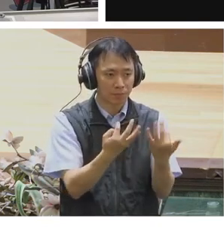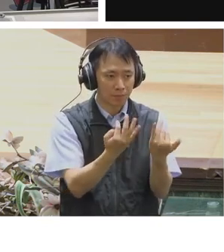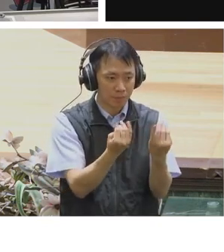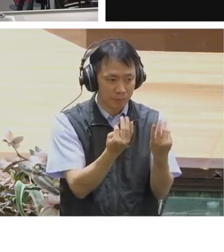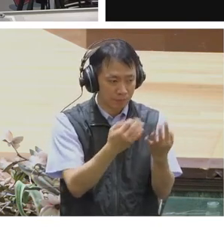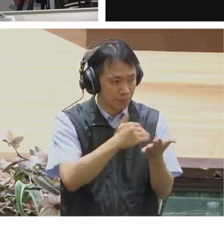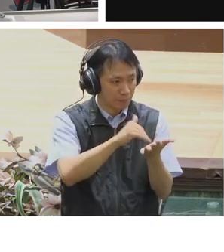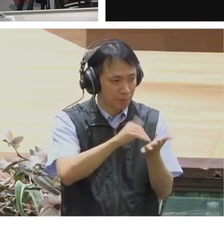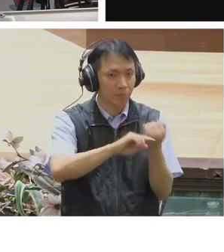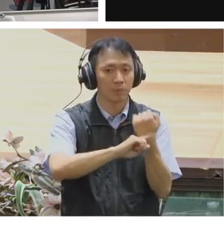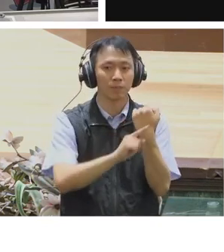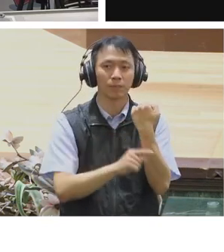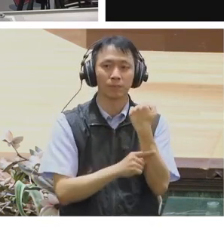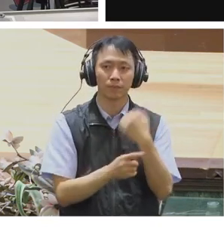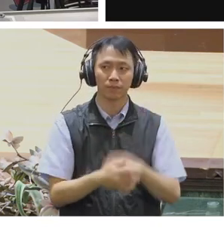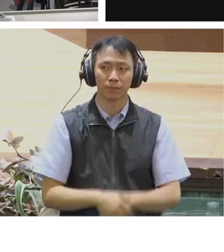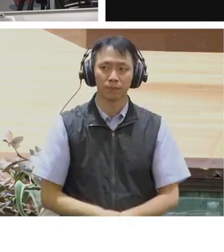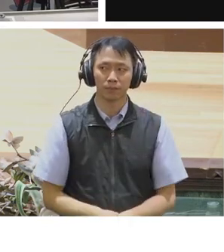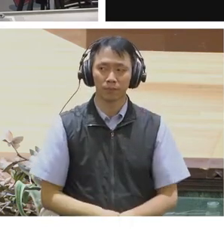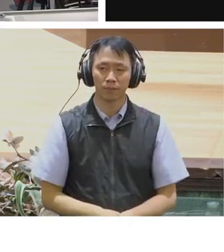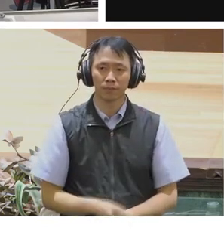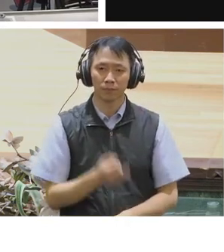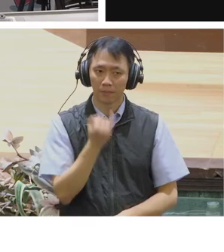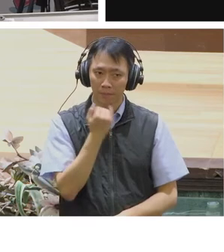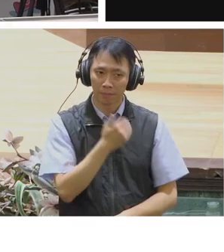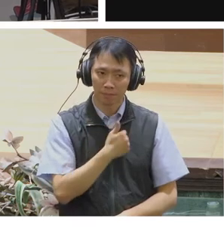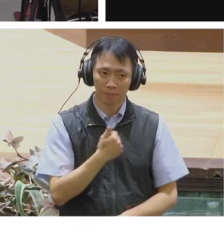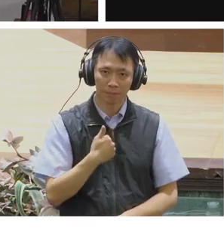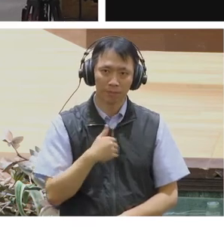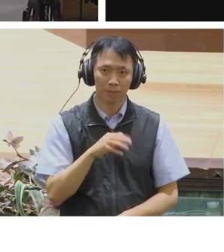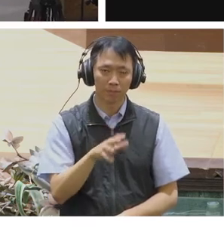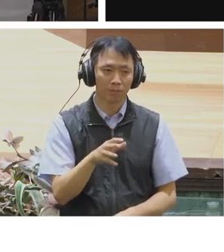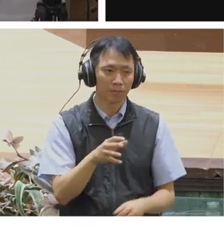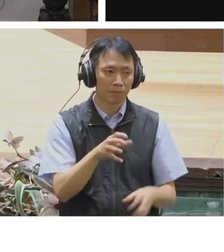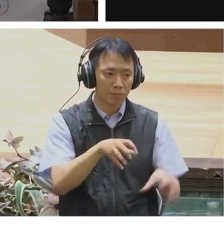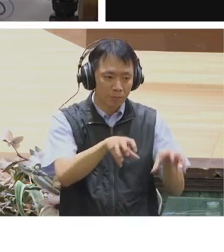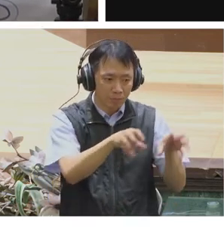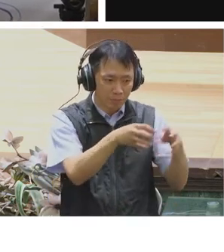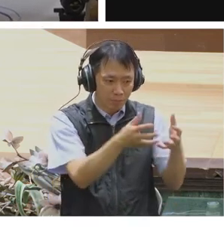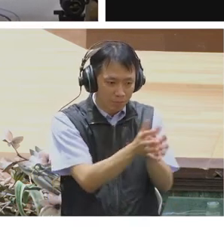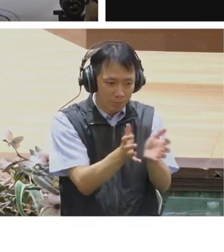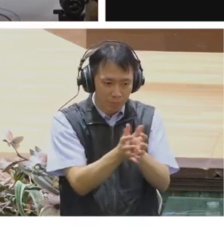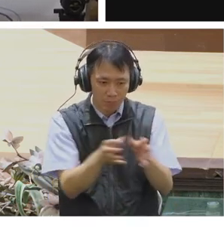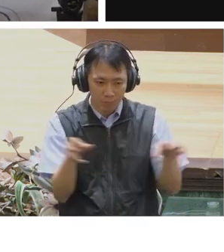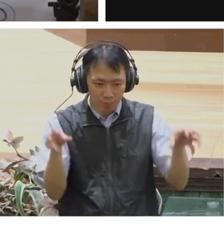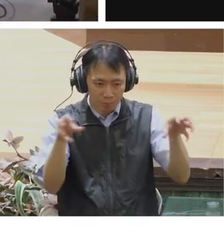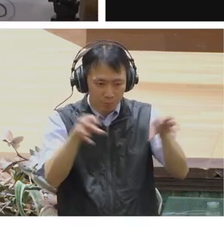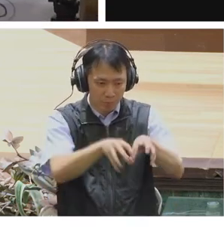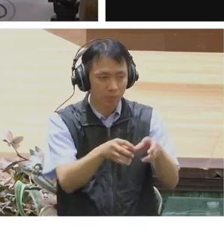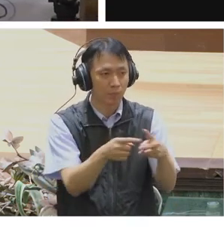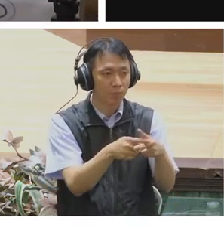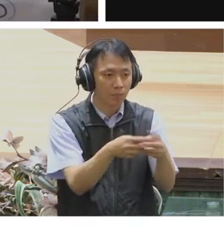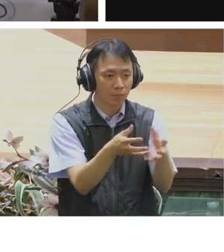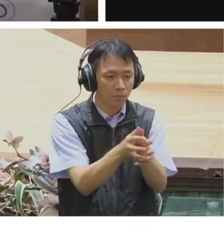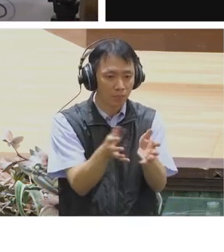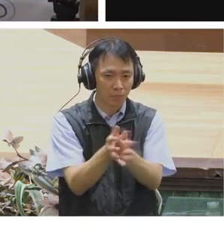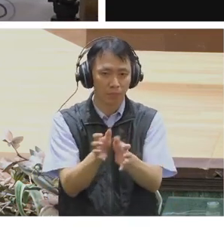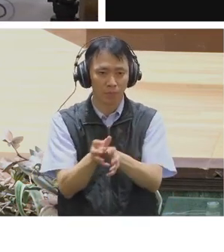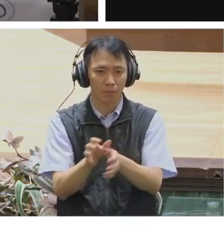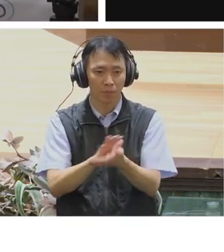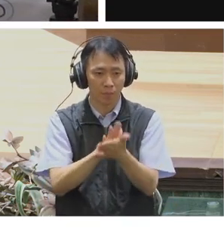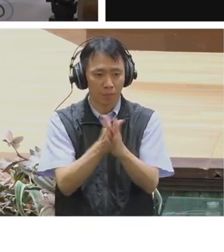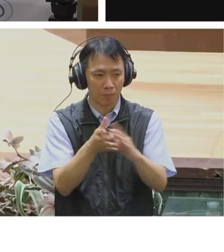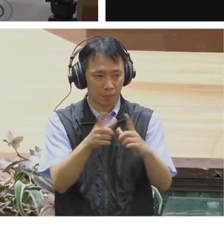the number of components. K-means takes the number of clusters. So, and they can be compared to each other. So, there are fewer